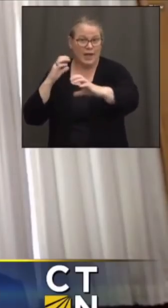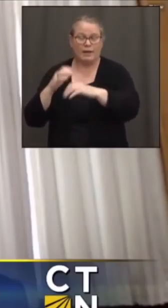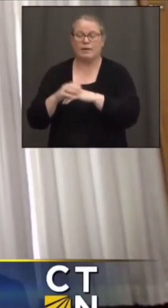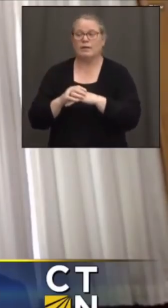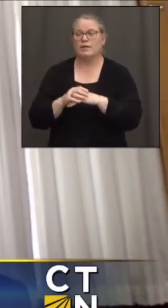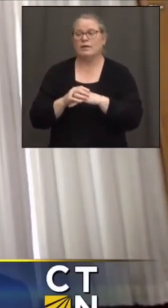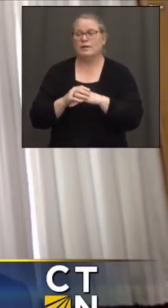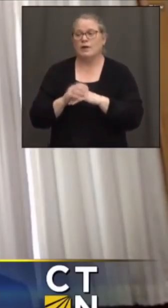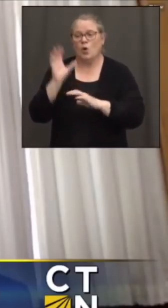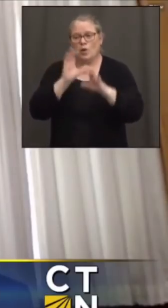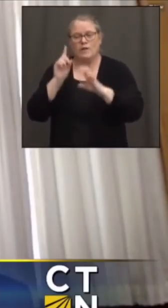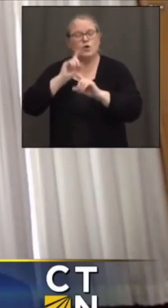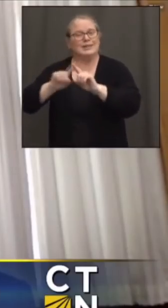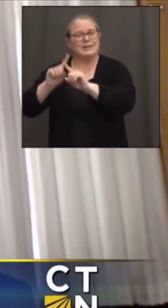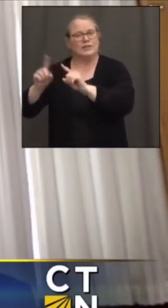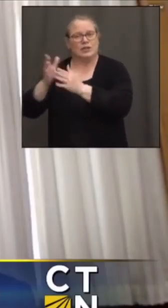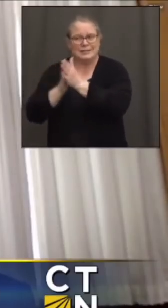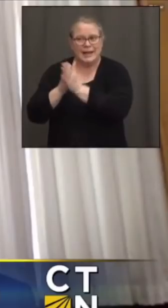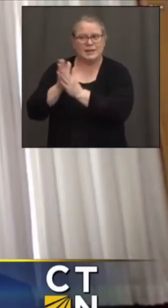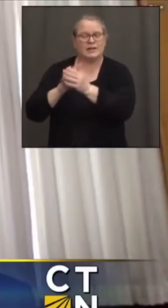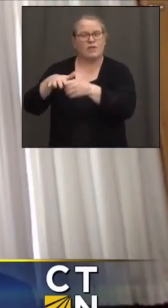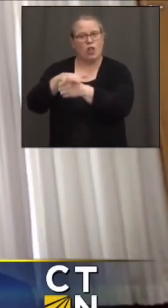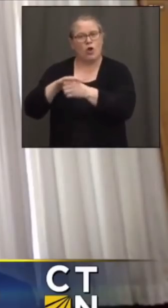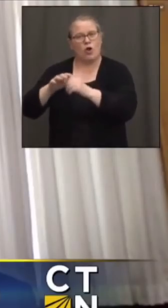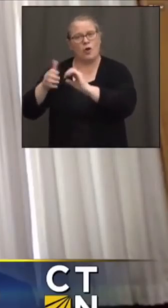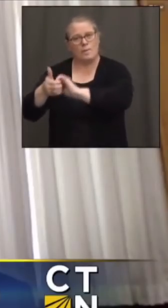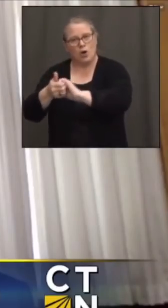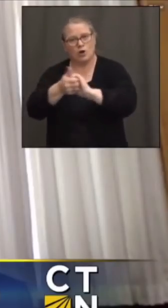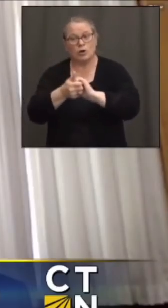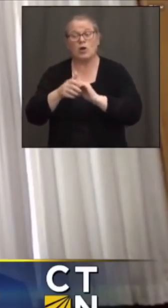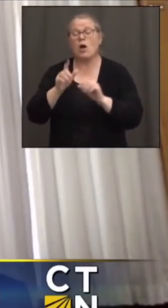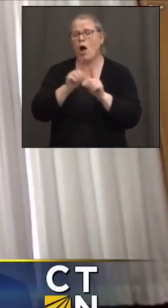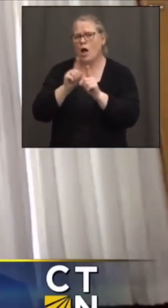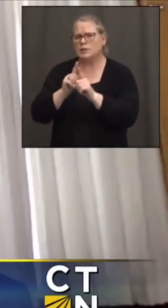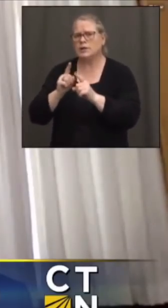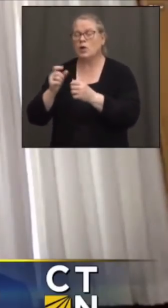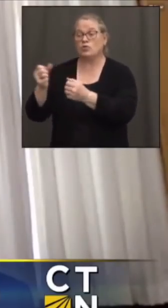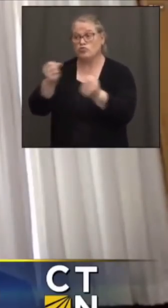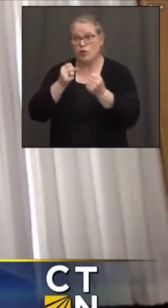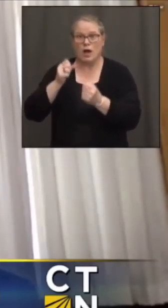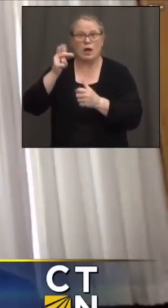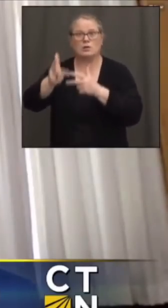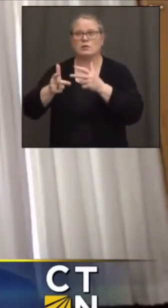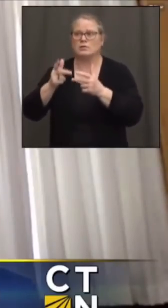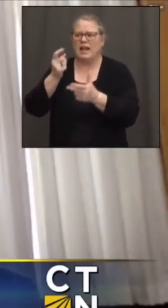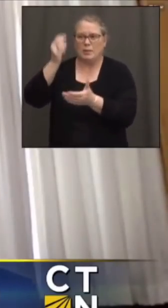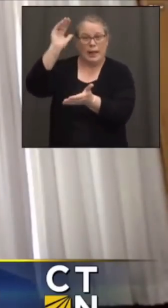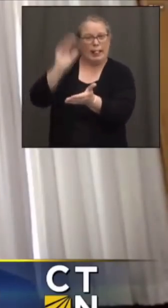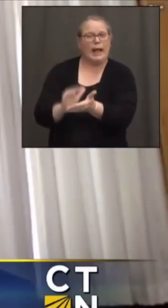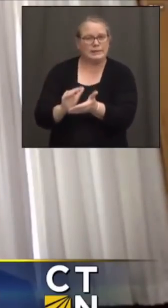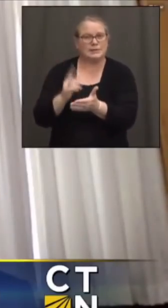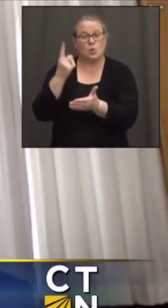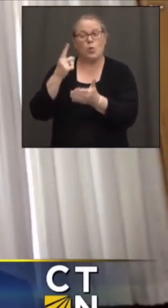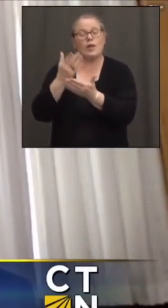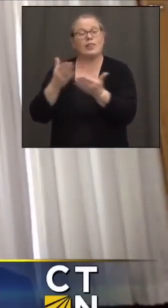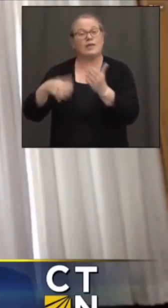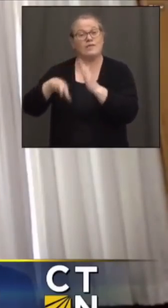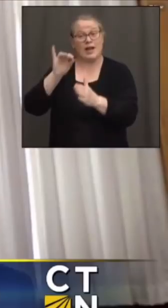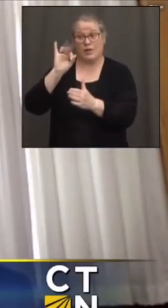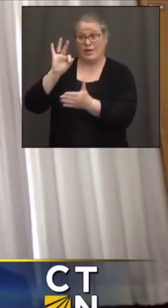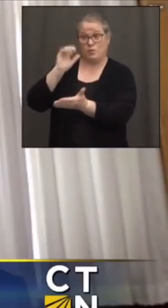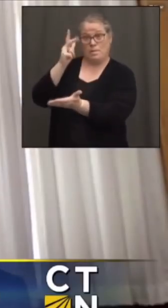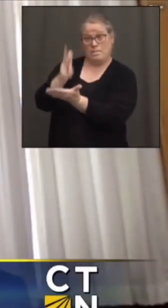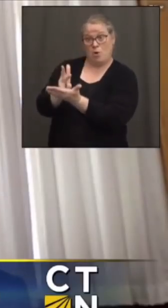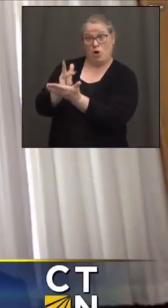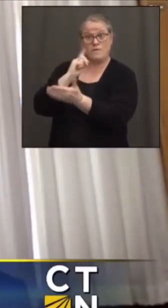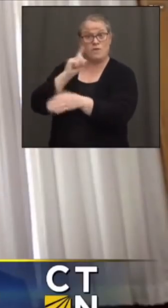partnerships that we can stand up. Also looking at moving them around a little less. One of the things we think we've learned is that if we can park them in the same place for a